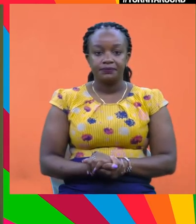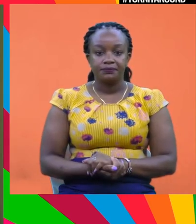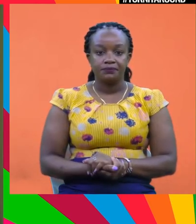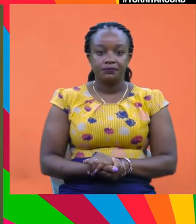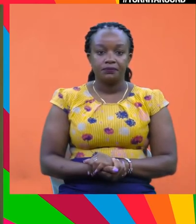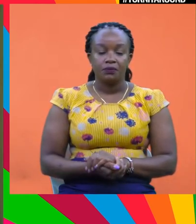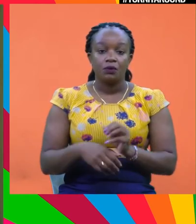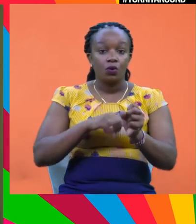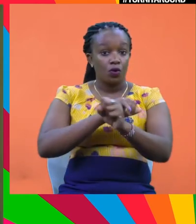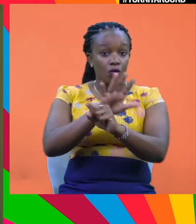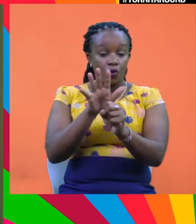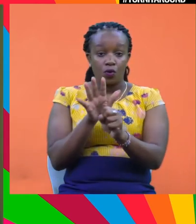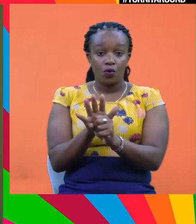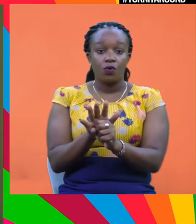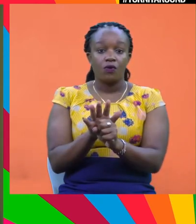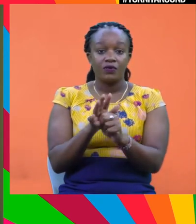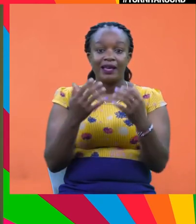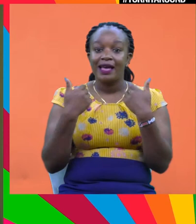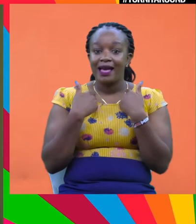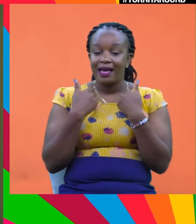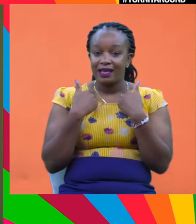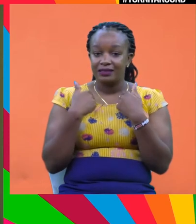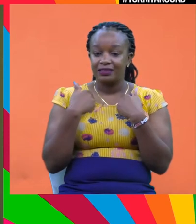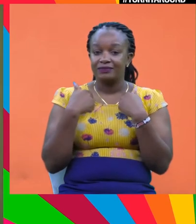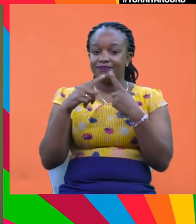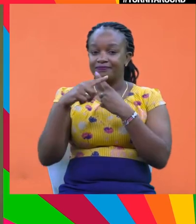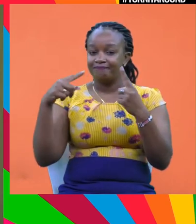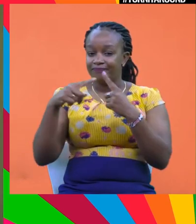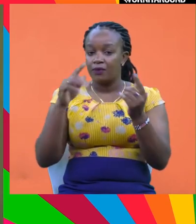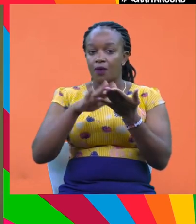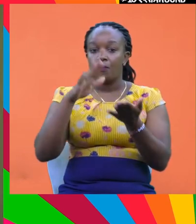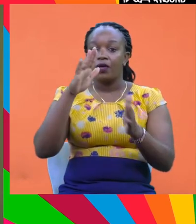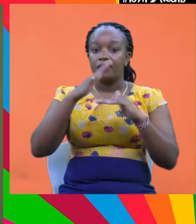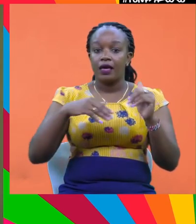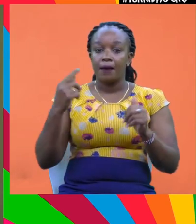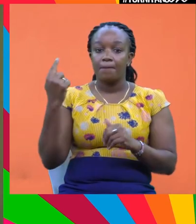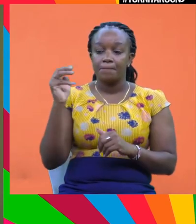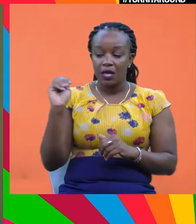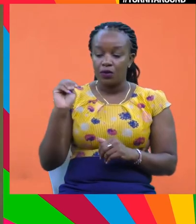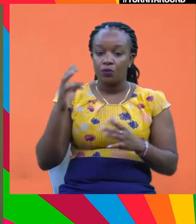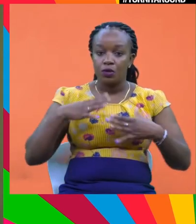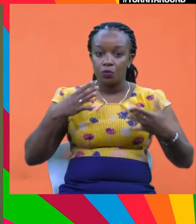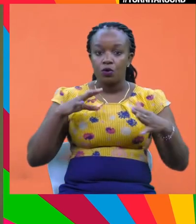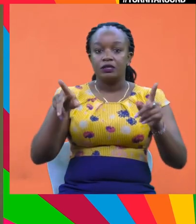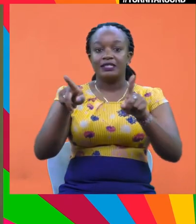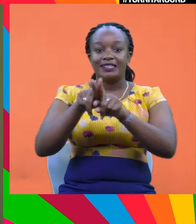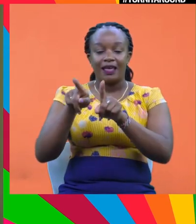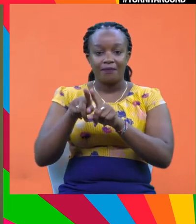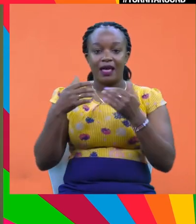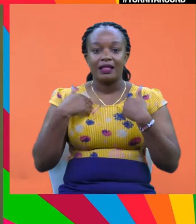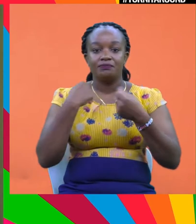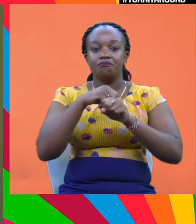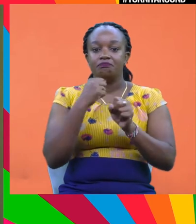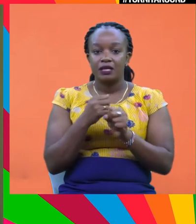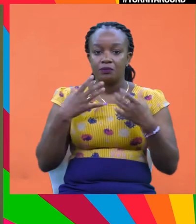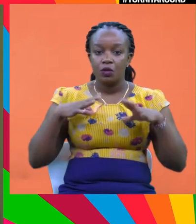Unfortunately, the COVID-19 virus has killed more than a million people, left tens of millions unemployed, especially among